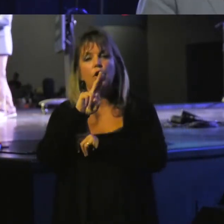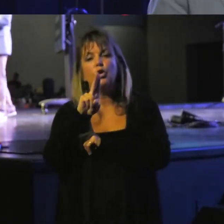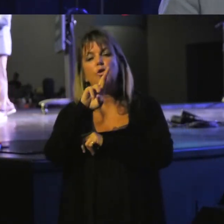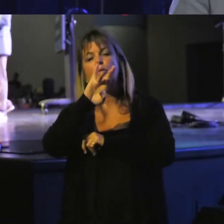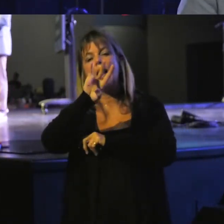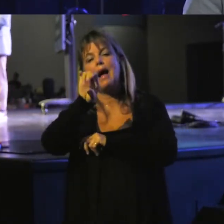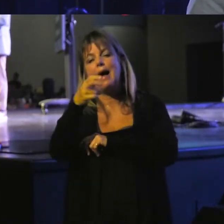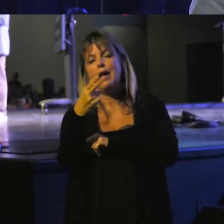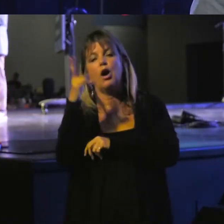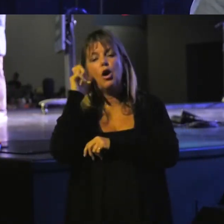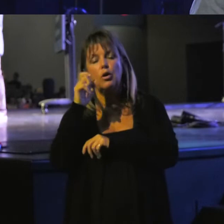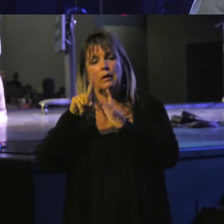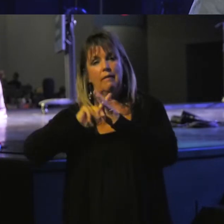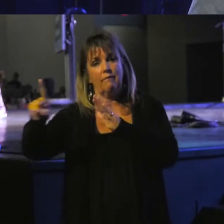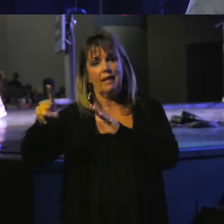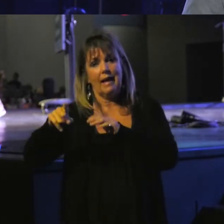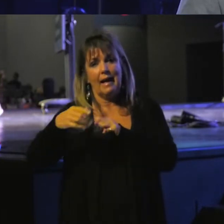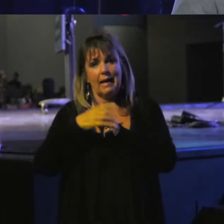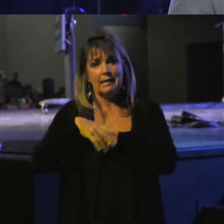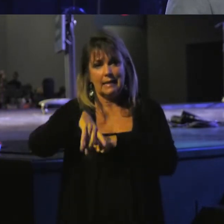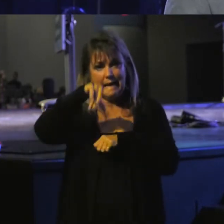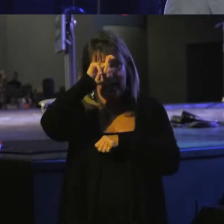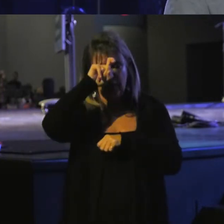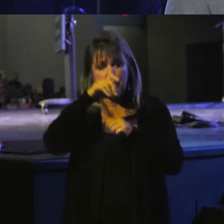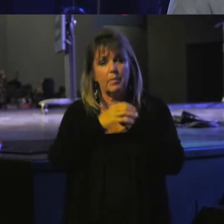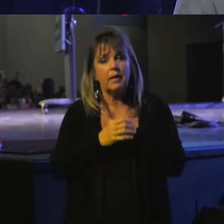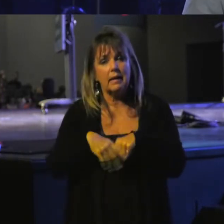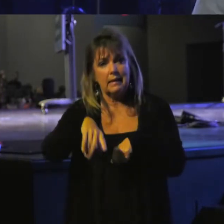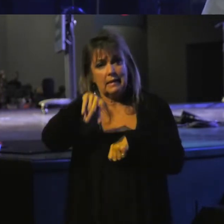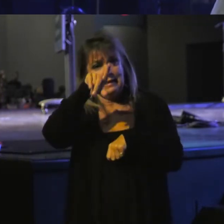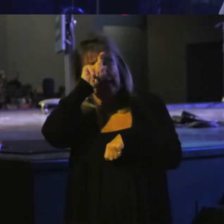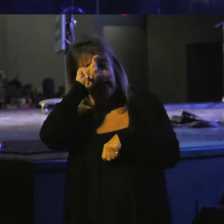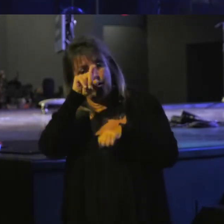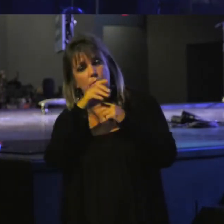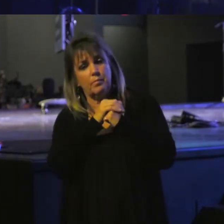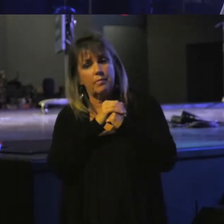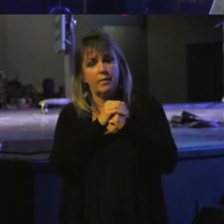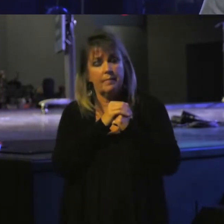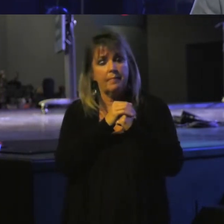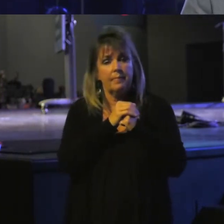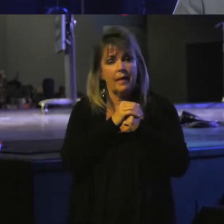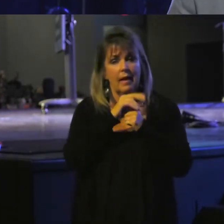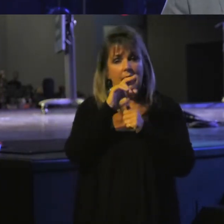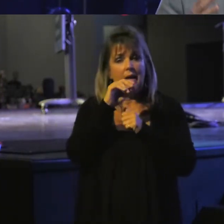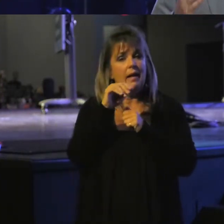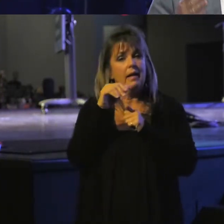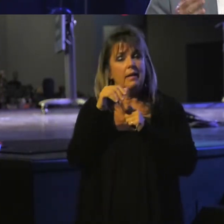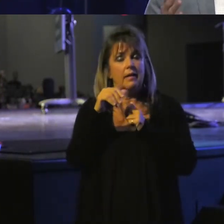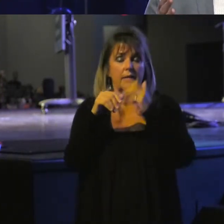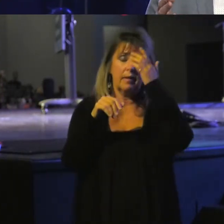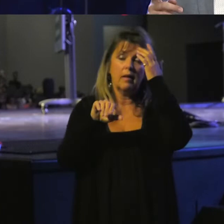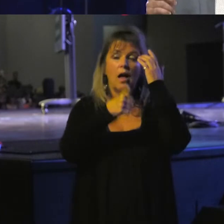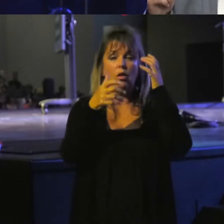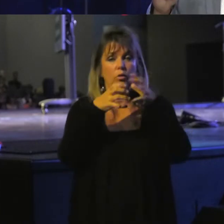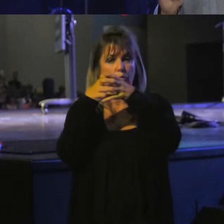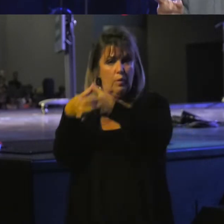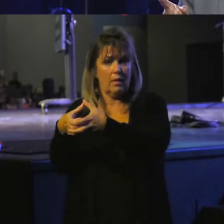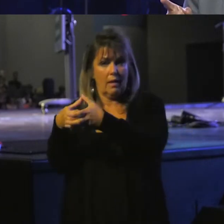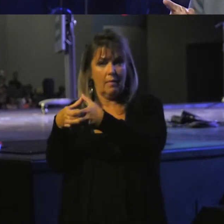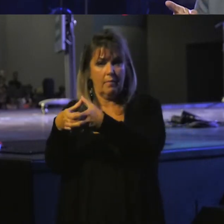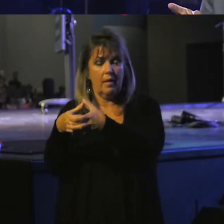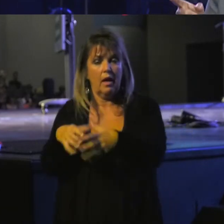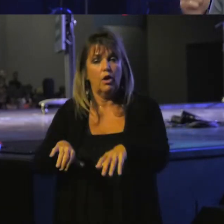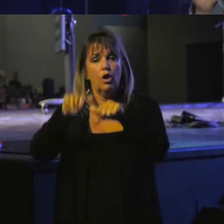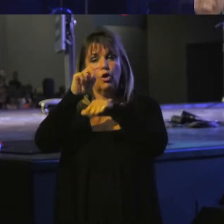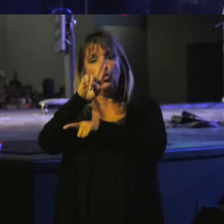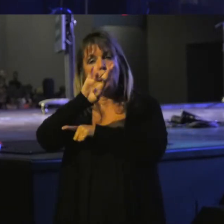afraid and fled to Egypt. Then King Jehoiakim sent to Egypt certain men, El Nathan, the son of Akbar, and others with him. And they took